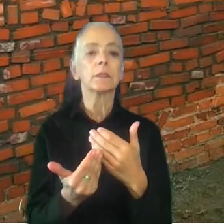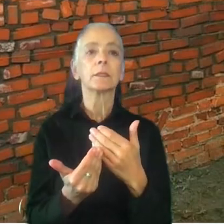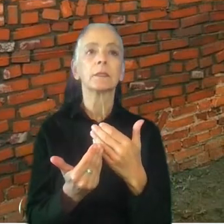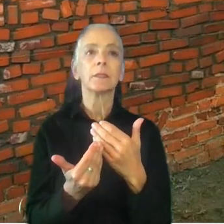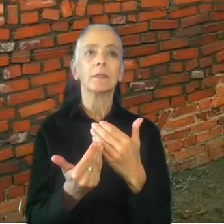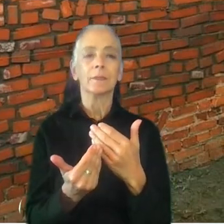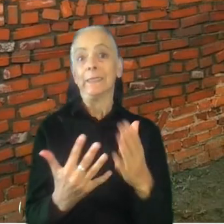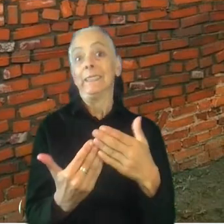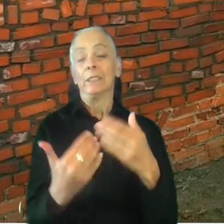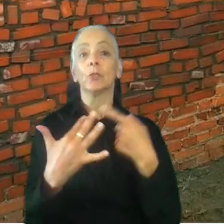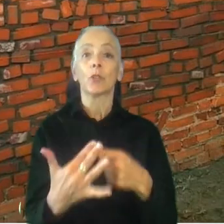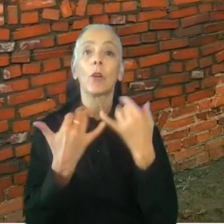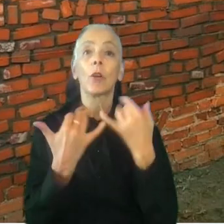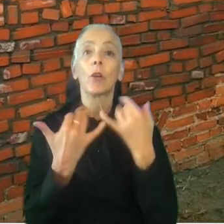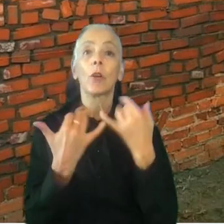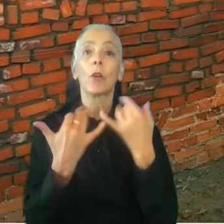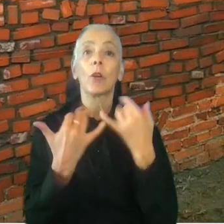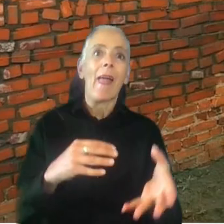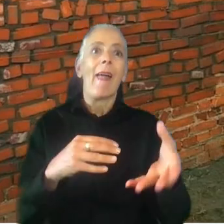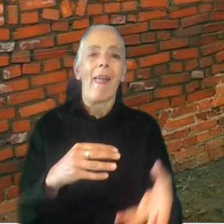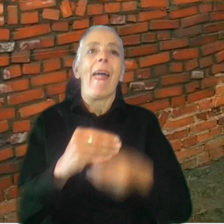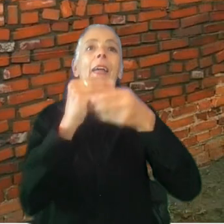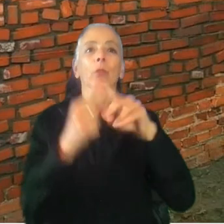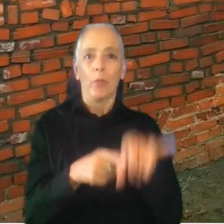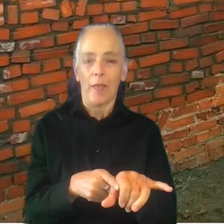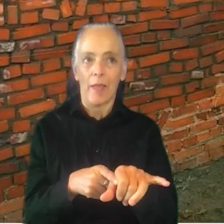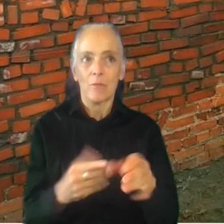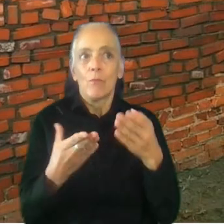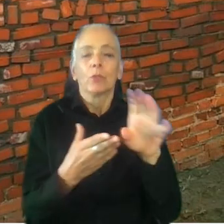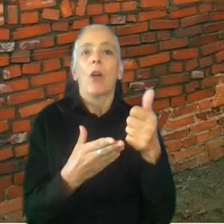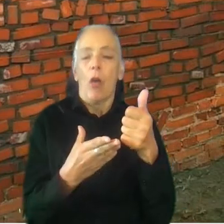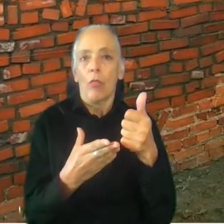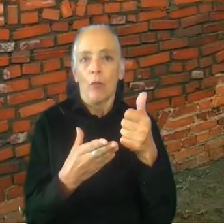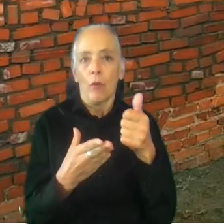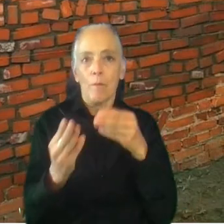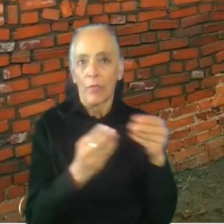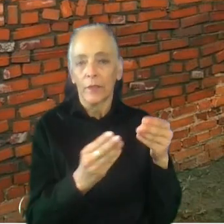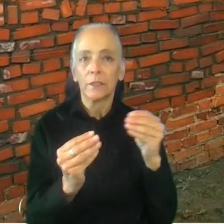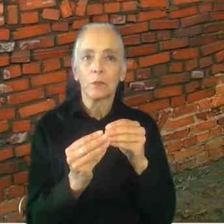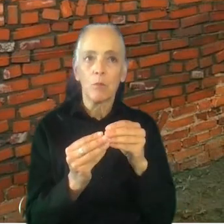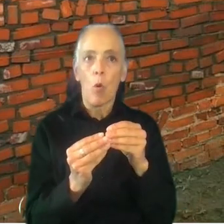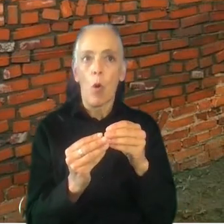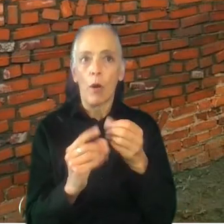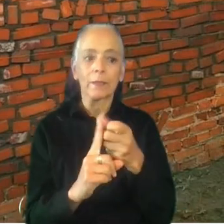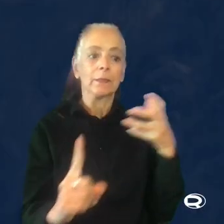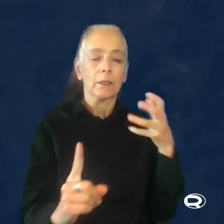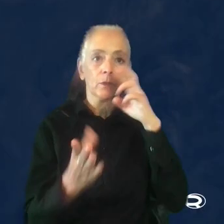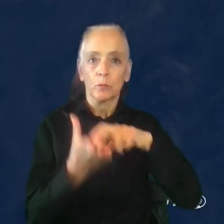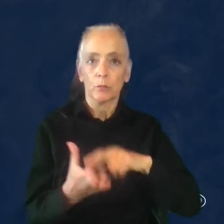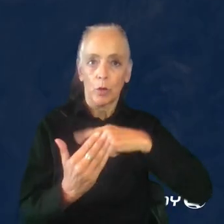easy to then start building on top of that and starting to propose other methods and more extensive research projects.